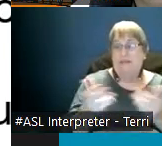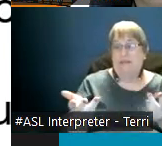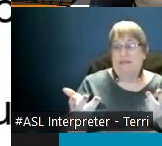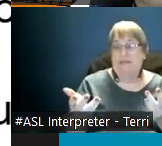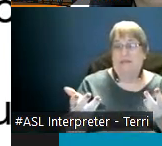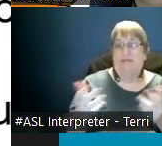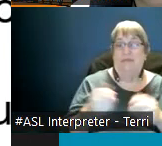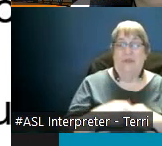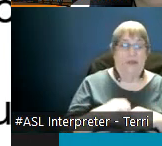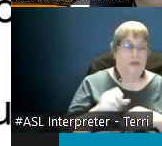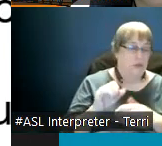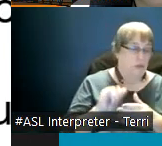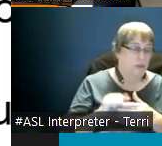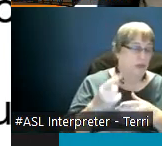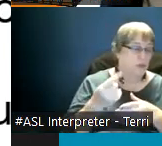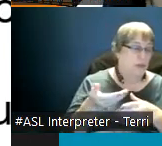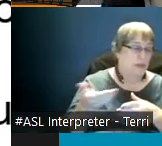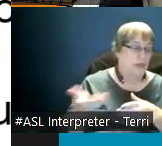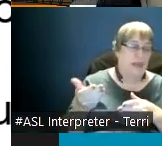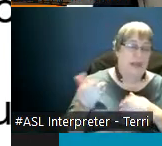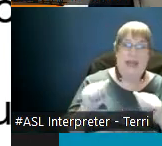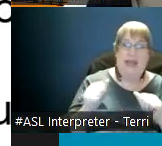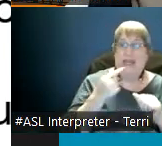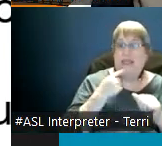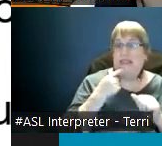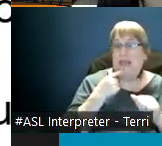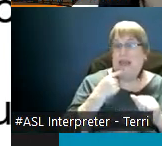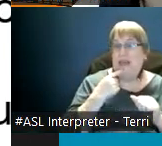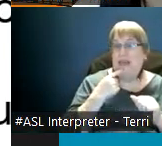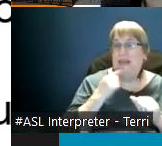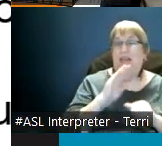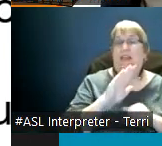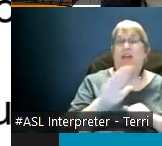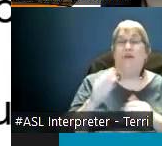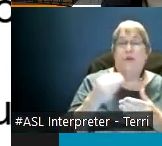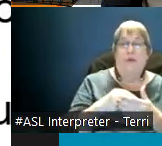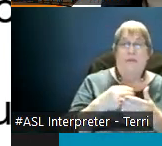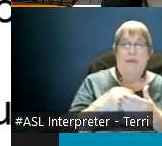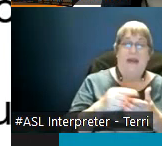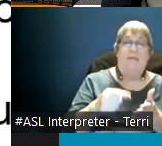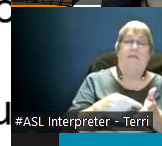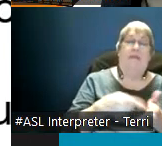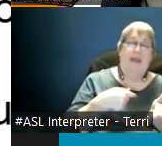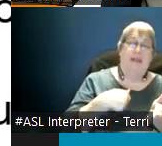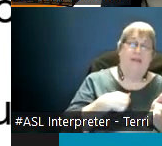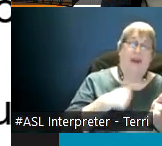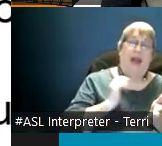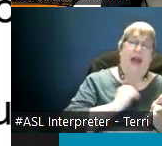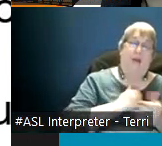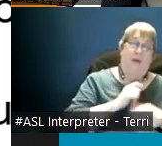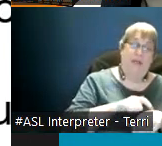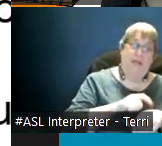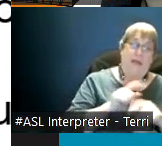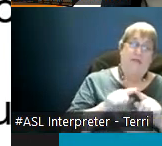overtly but this is one way one thing i could say um your your dollars pay for the time to be able to answer this and make sure we represent your